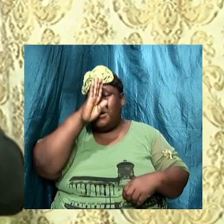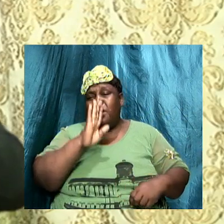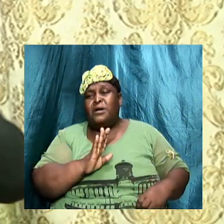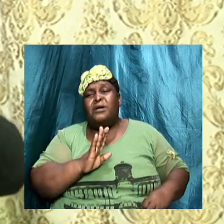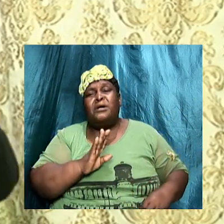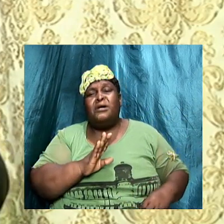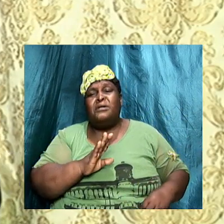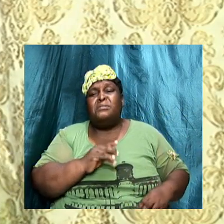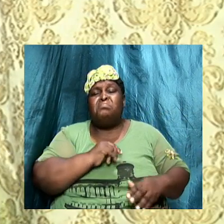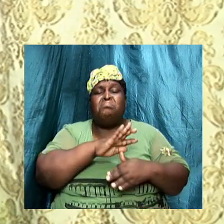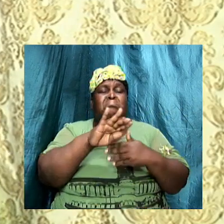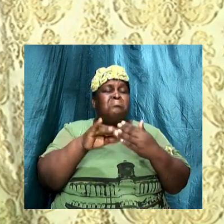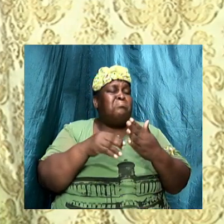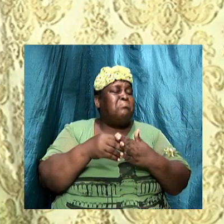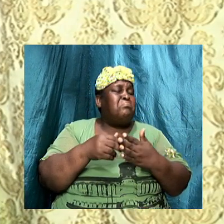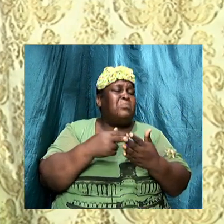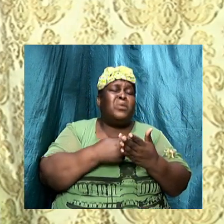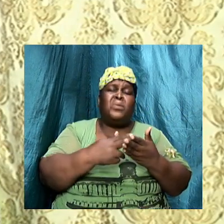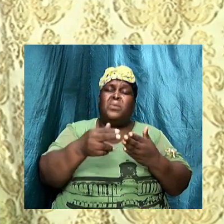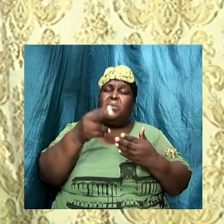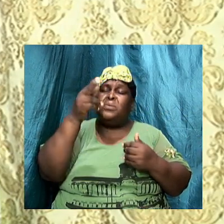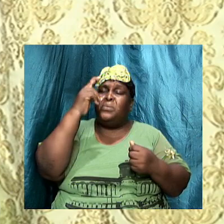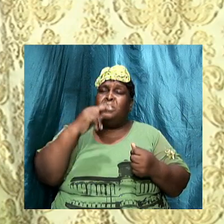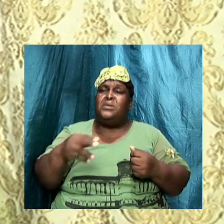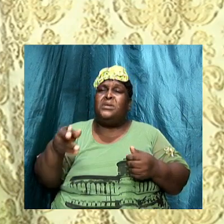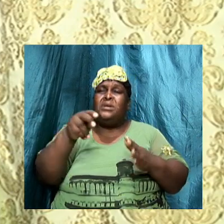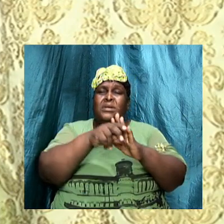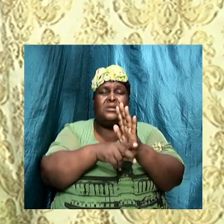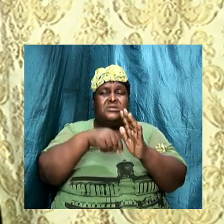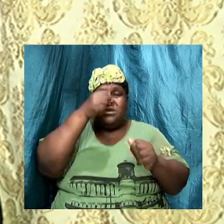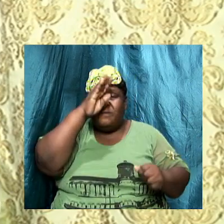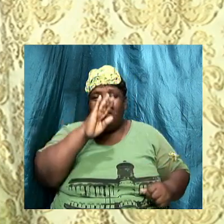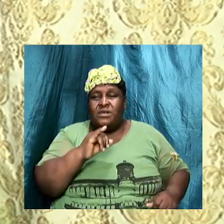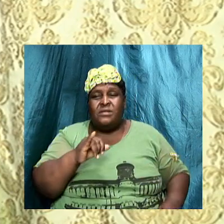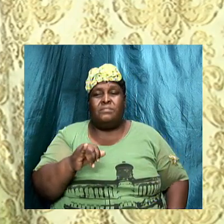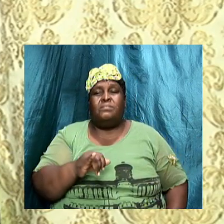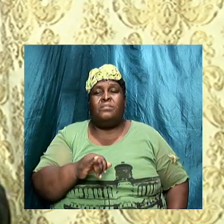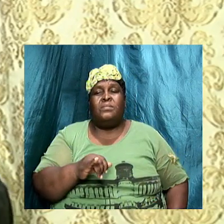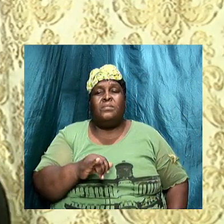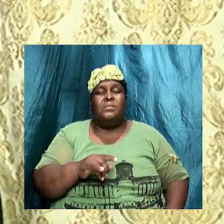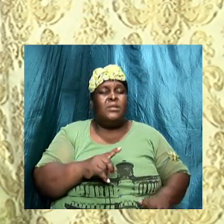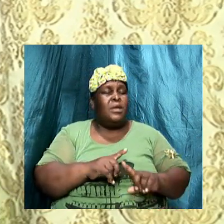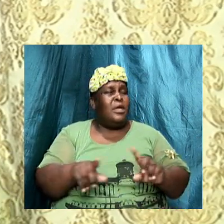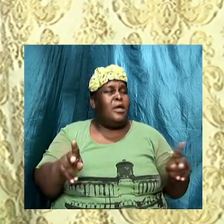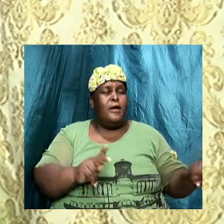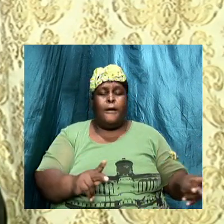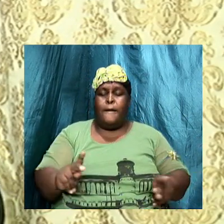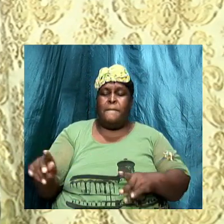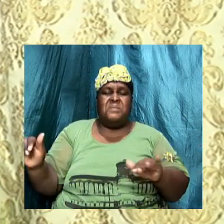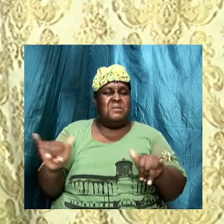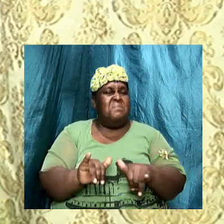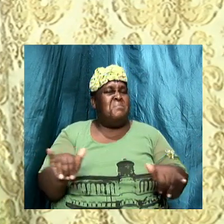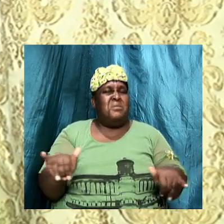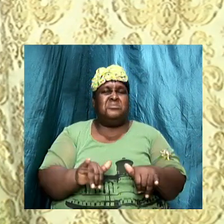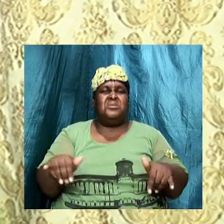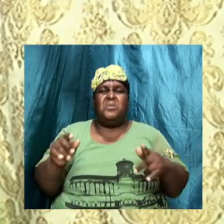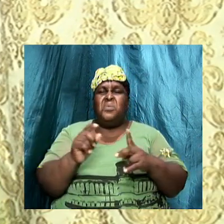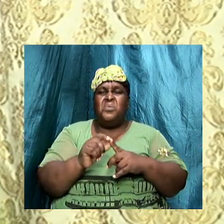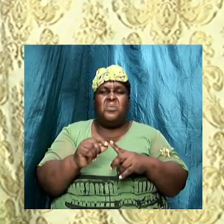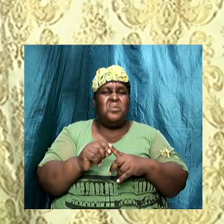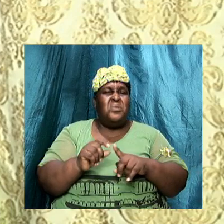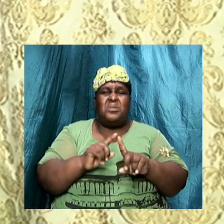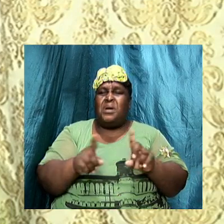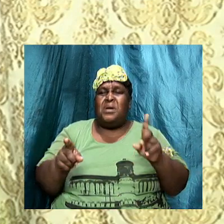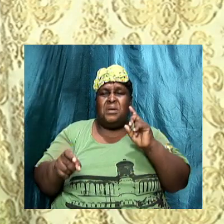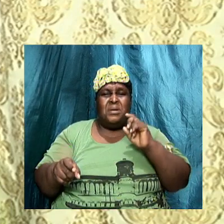how the holiness of God is. amen. You can't put a measure to it. Words cannot express how holy